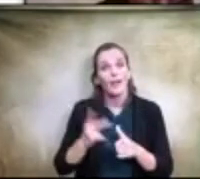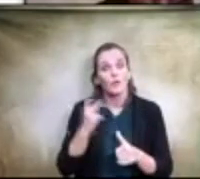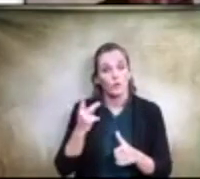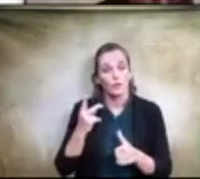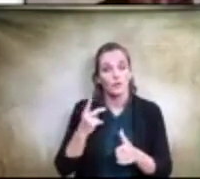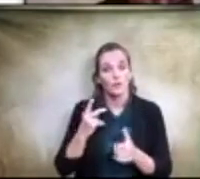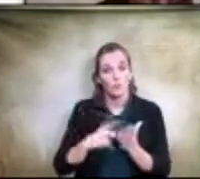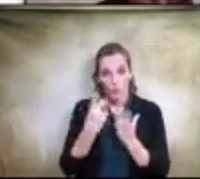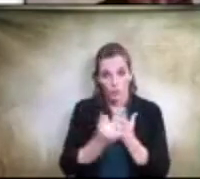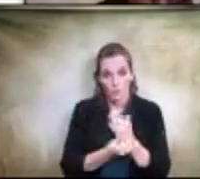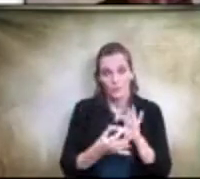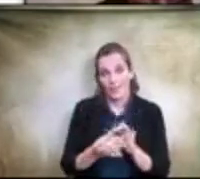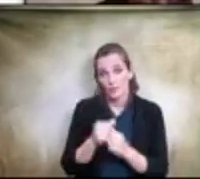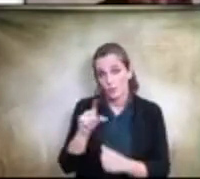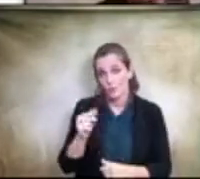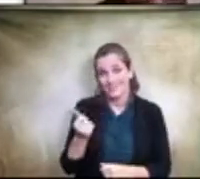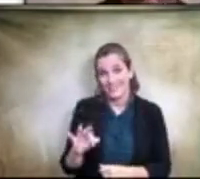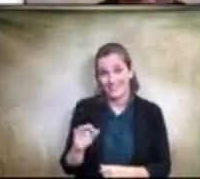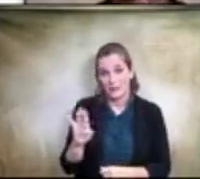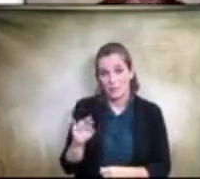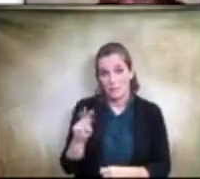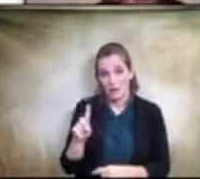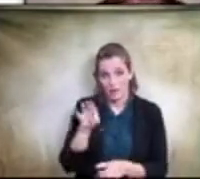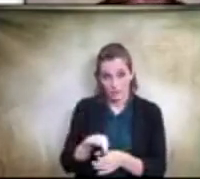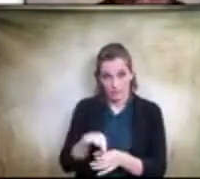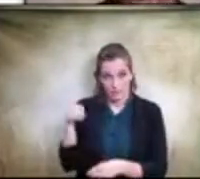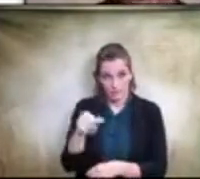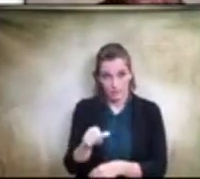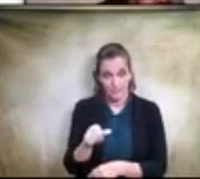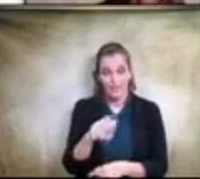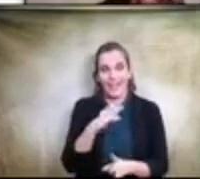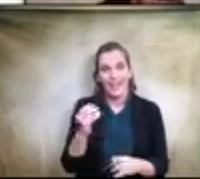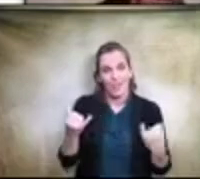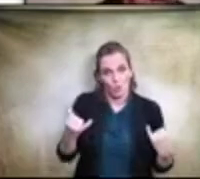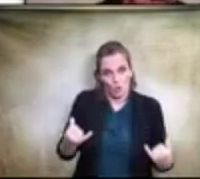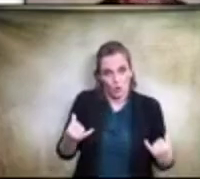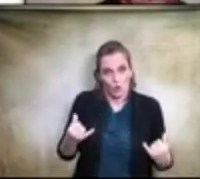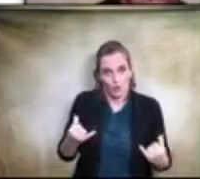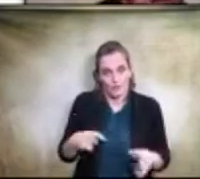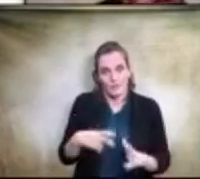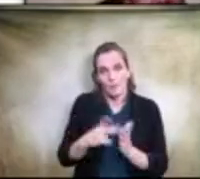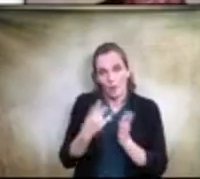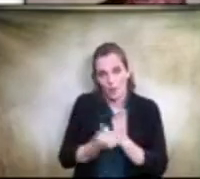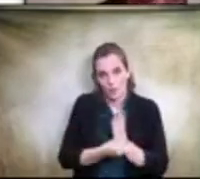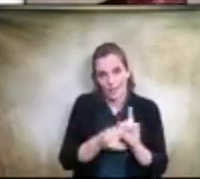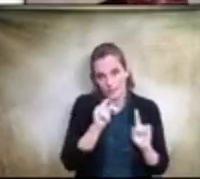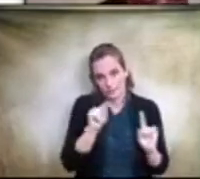to the 2019 bond, as well as the current projects that we have ongoing.